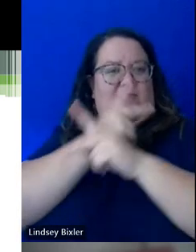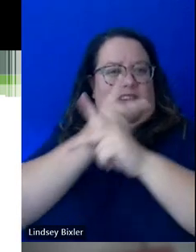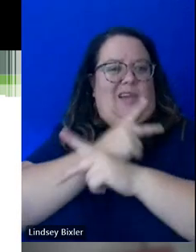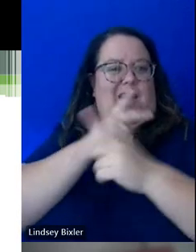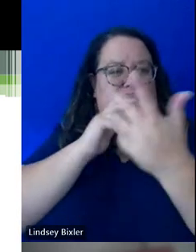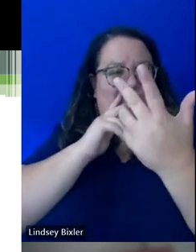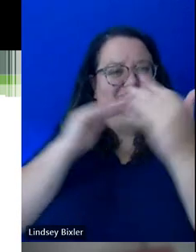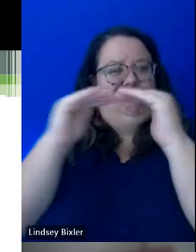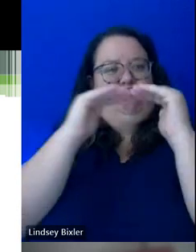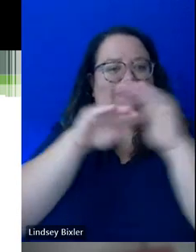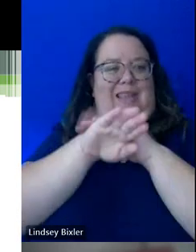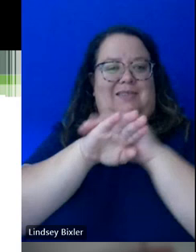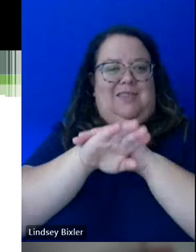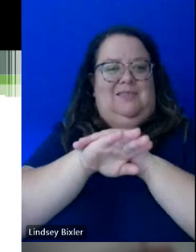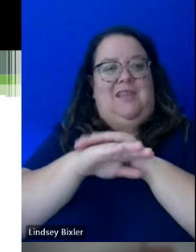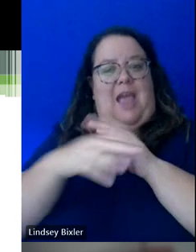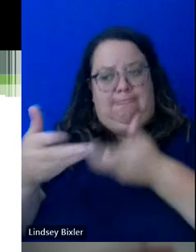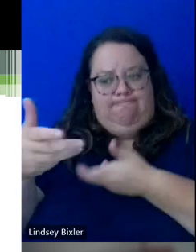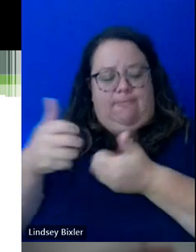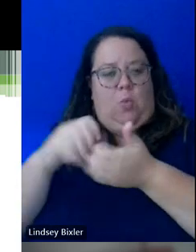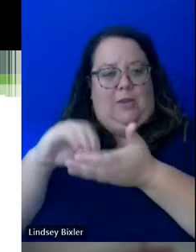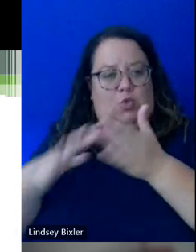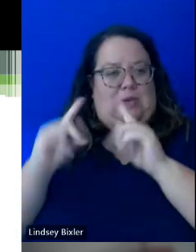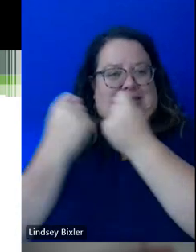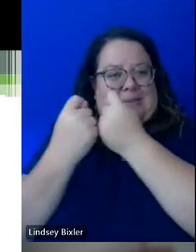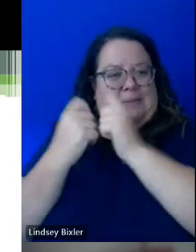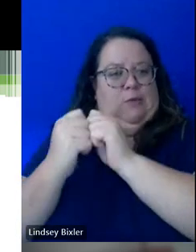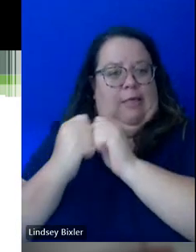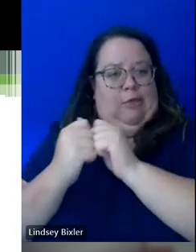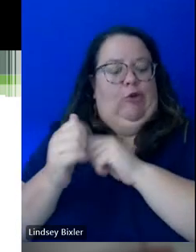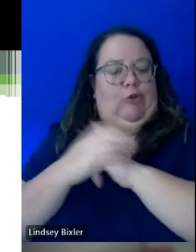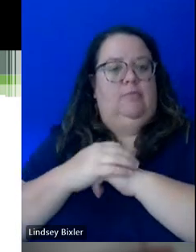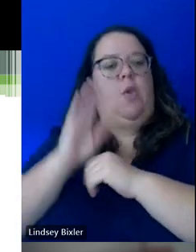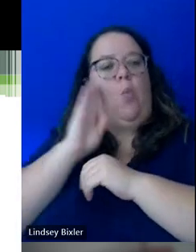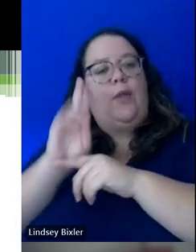what that is. Again, we're going to use that student's narrative and the documentation.